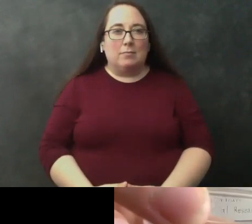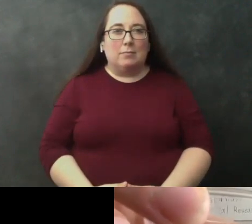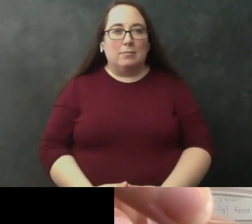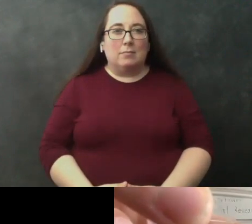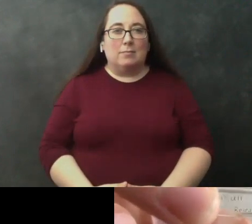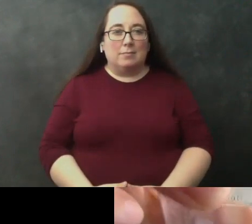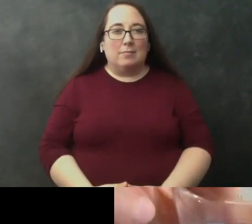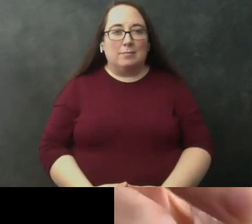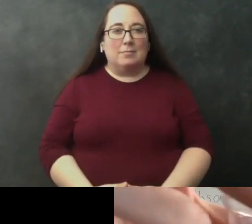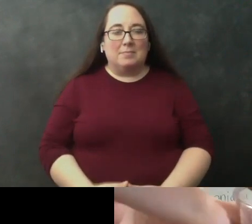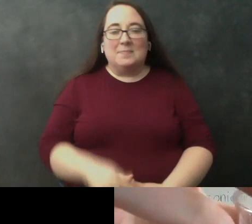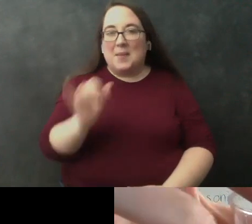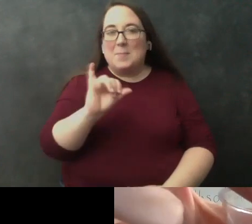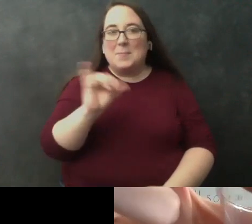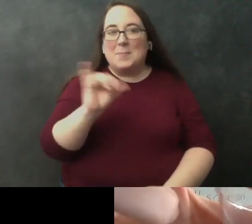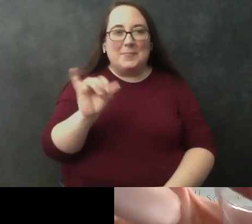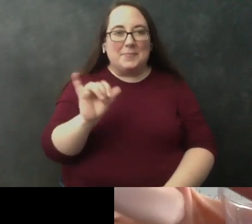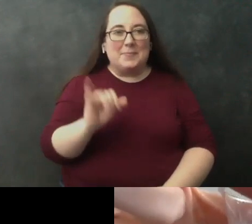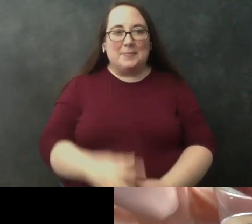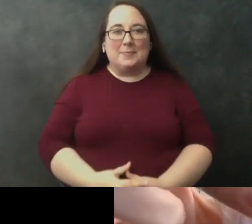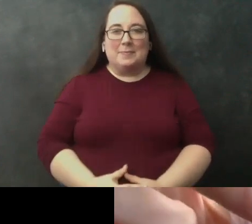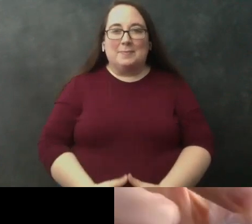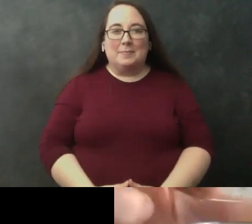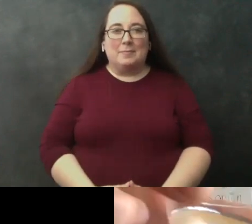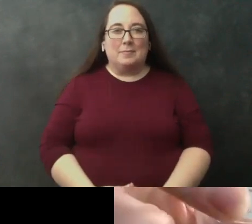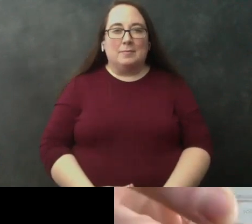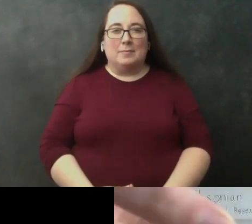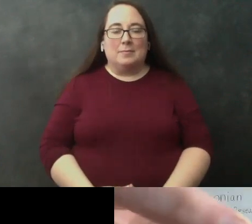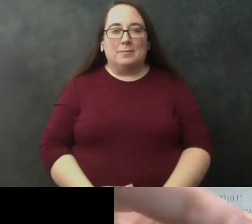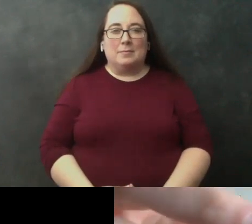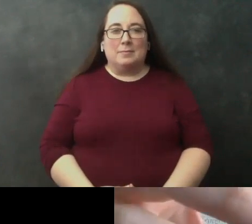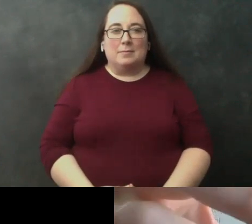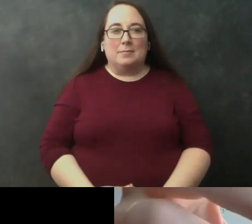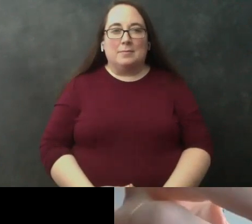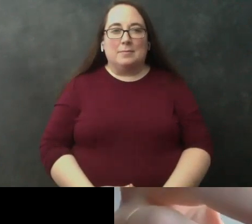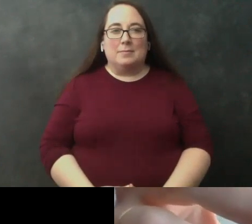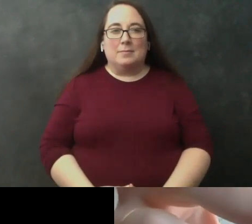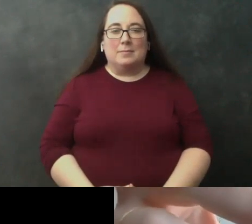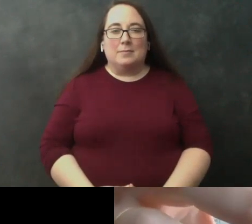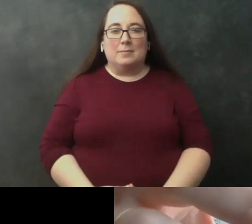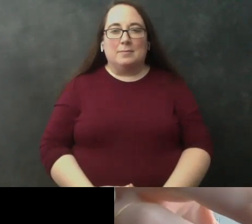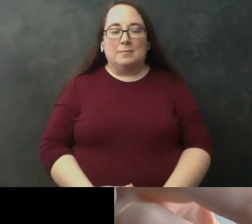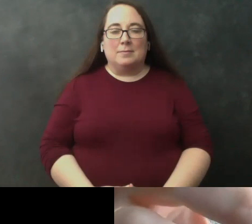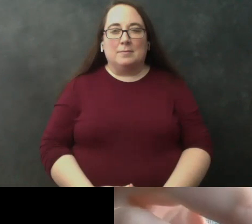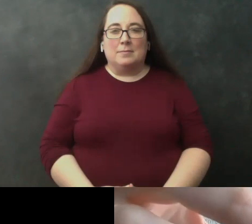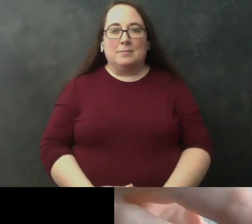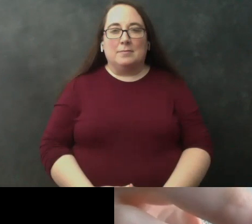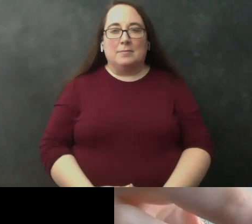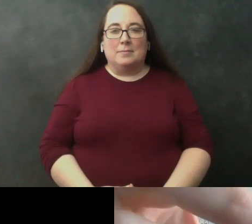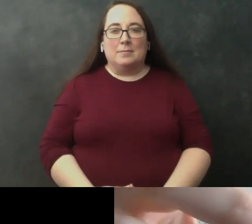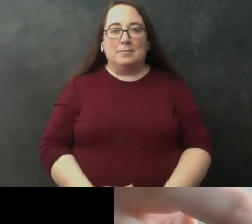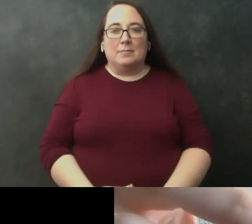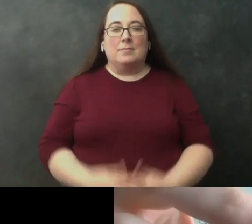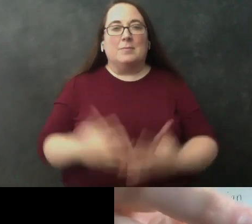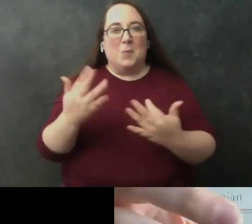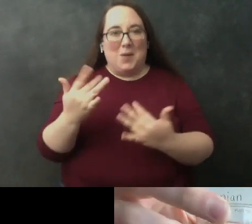looks like yours it looks really similar oh okay so why don't we wait a couple why don't we wait a couple minutes